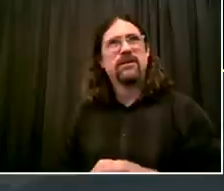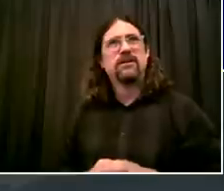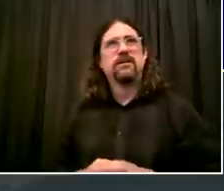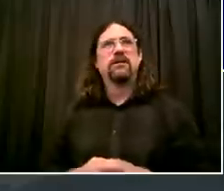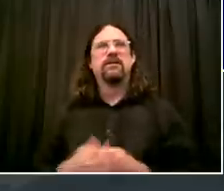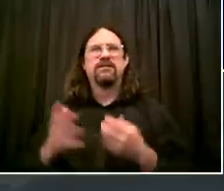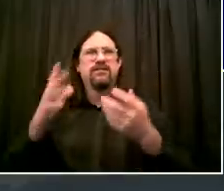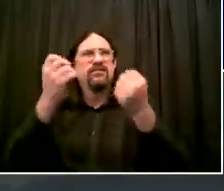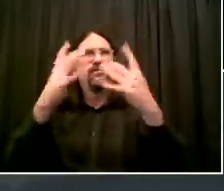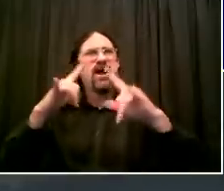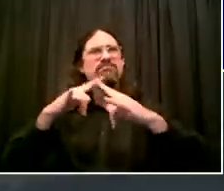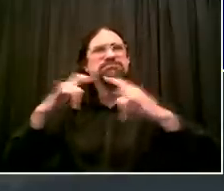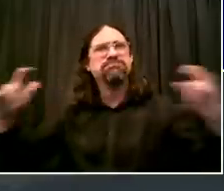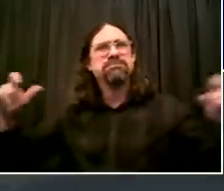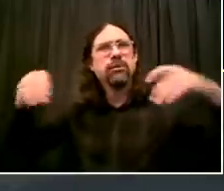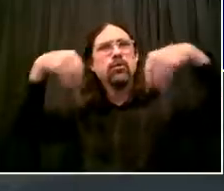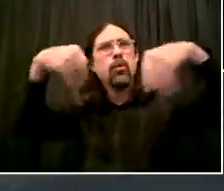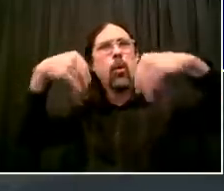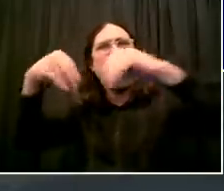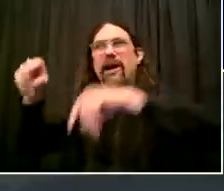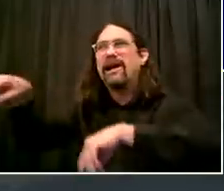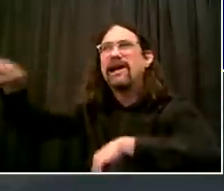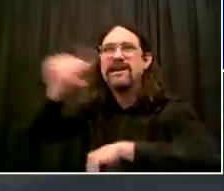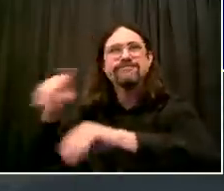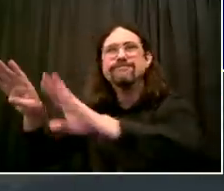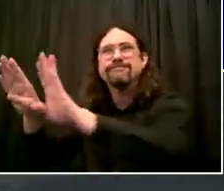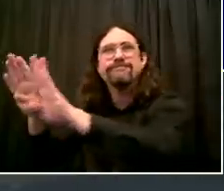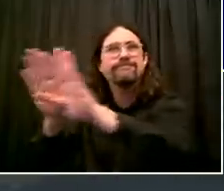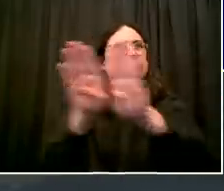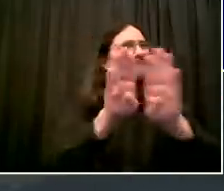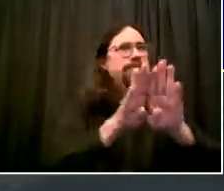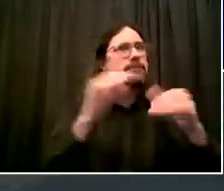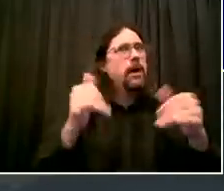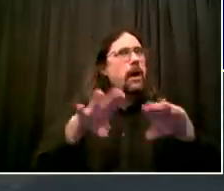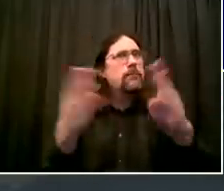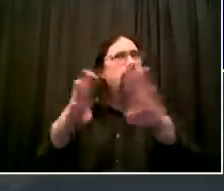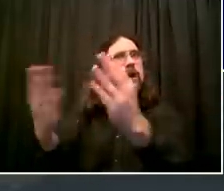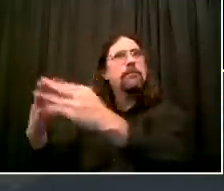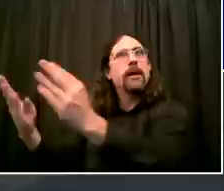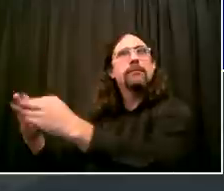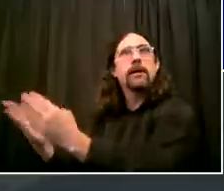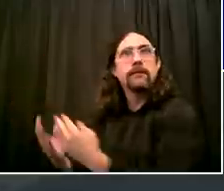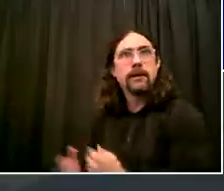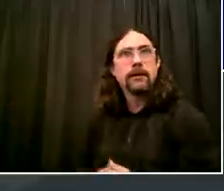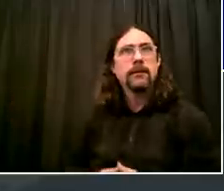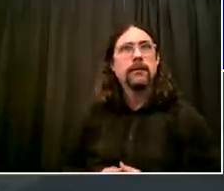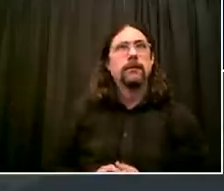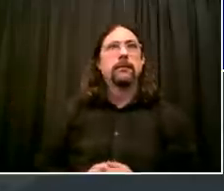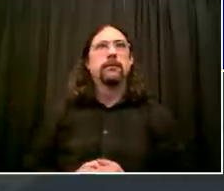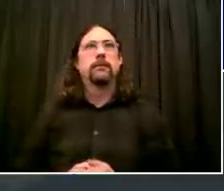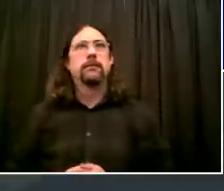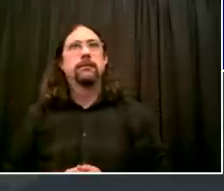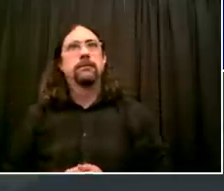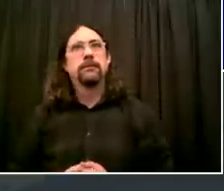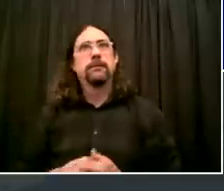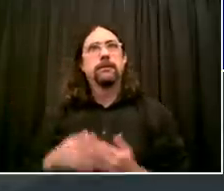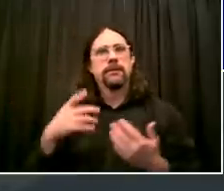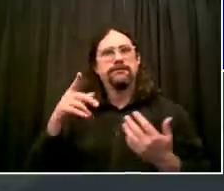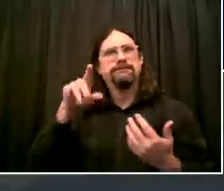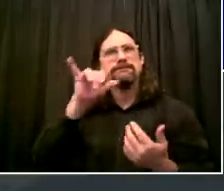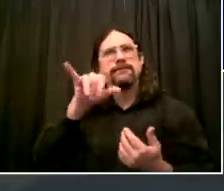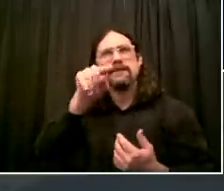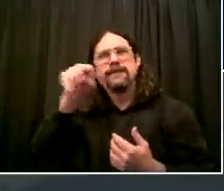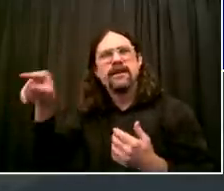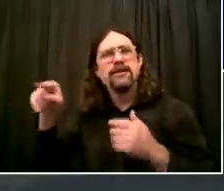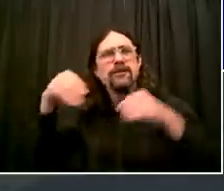lot of guidance from the state, a lot of guidance from the city. We'll continue to get guidance. We'll have plenty of people out from city agencies to talk to